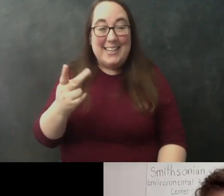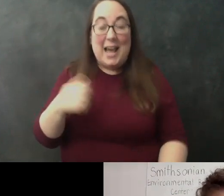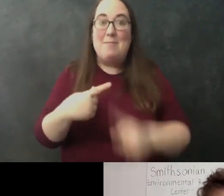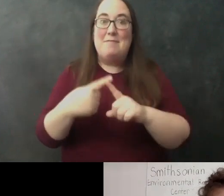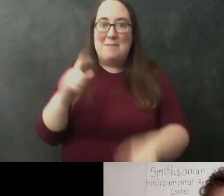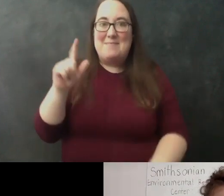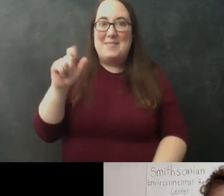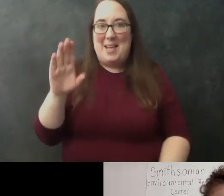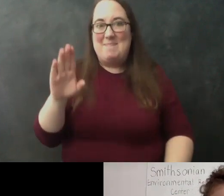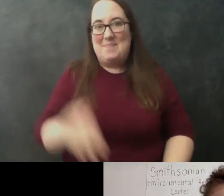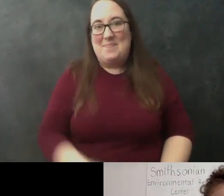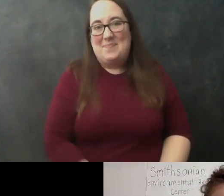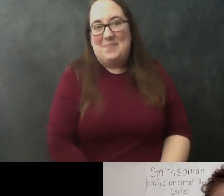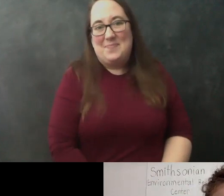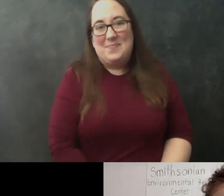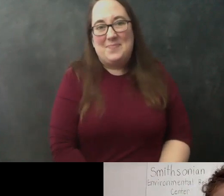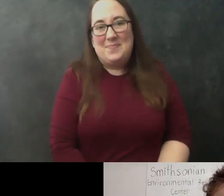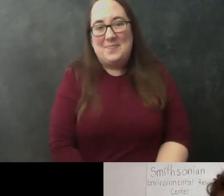live from inside my lab today.